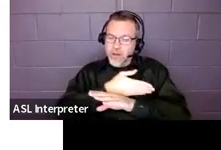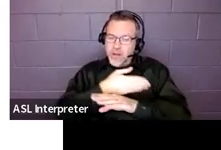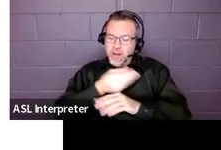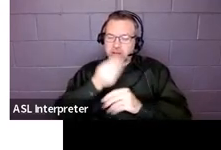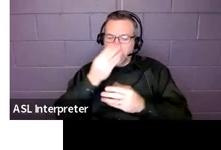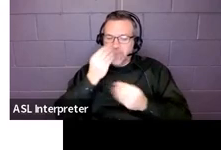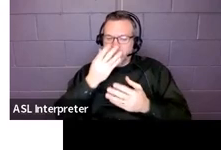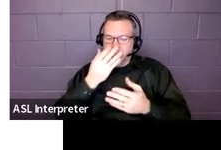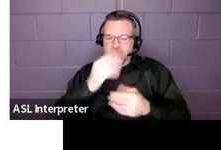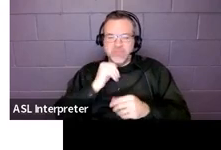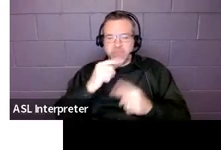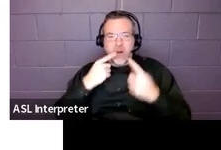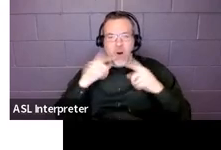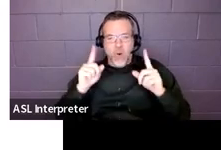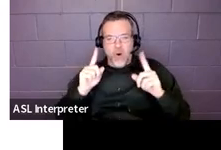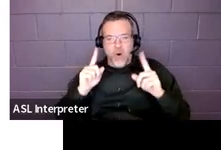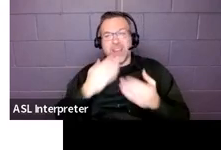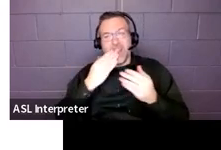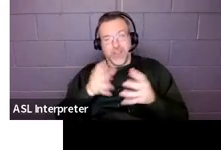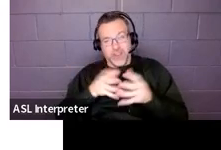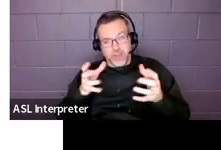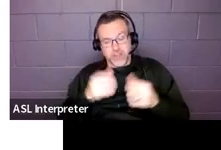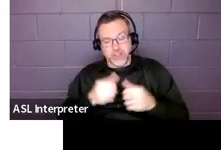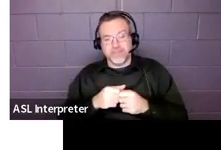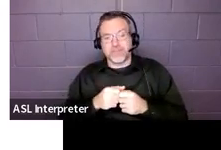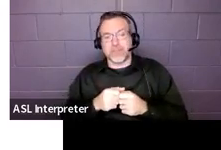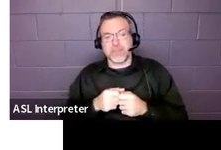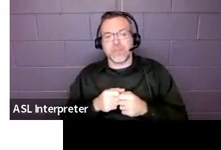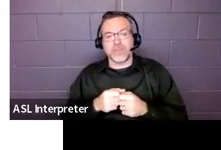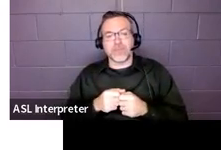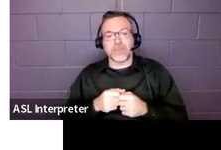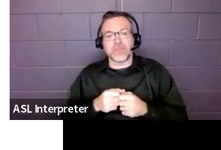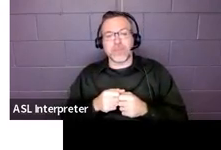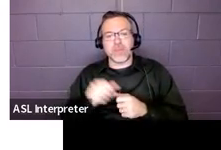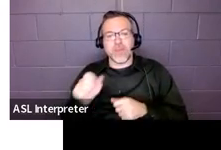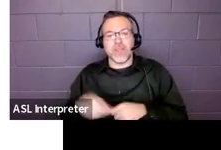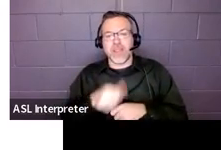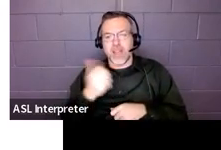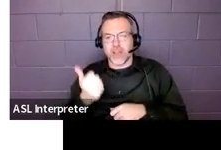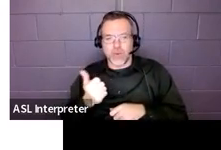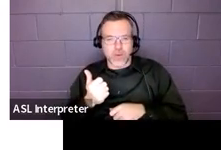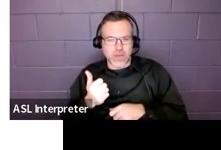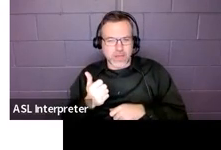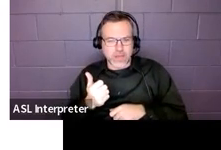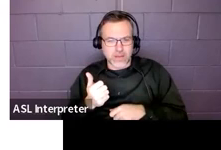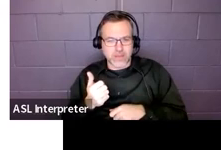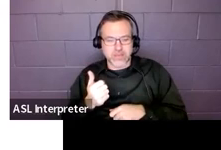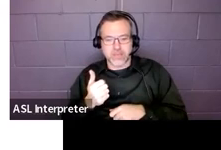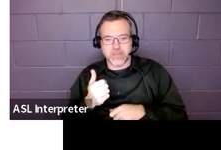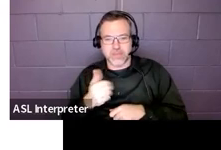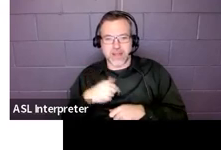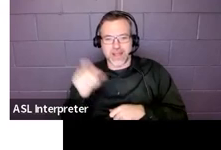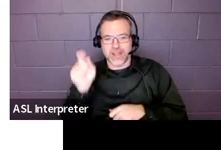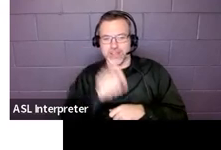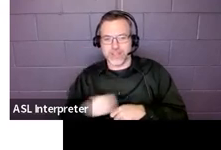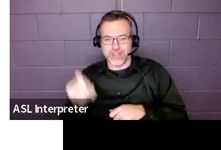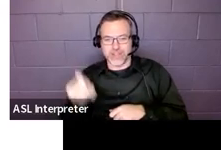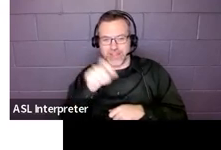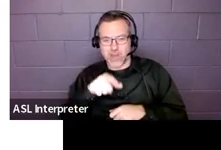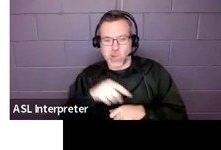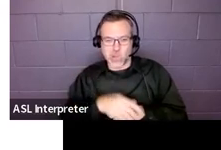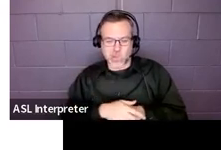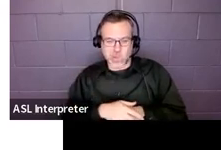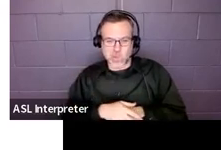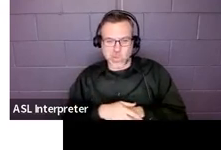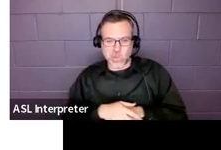So, thank you very much. The other one, I fancied it up by circling, circling everything.